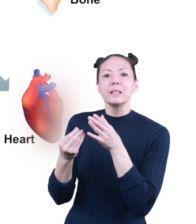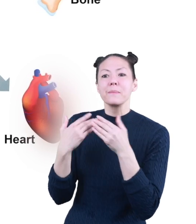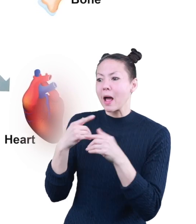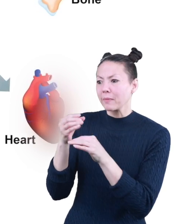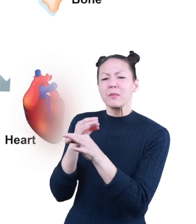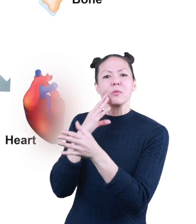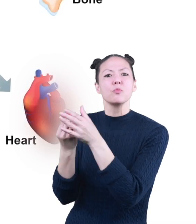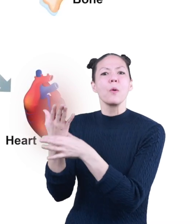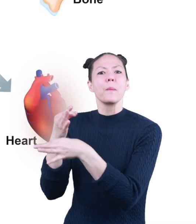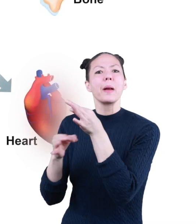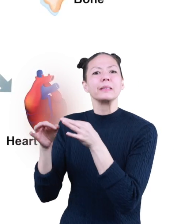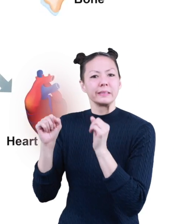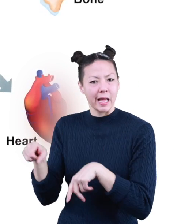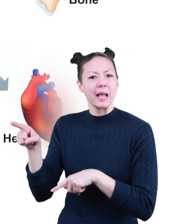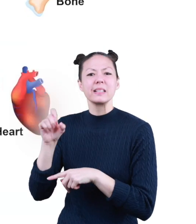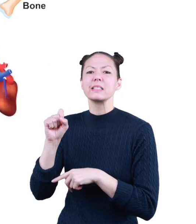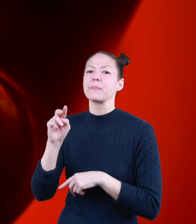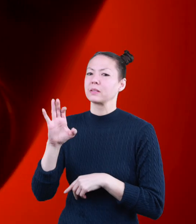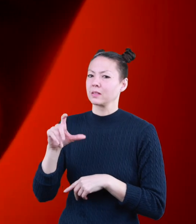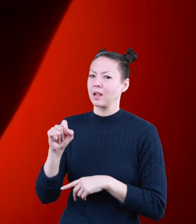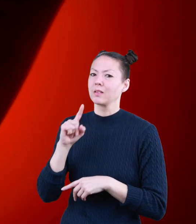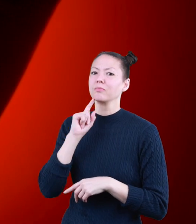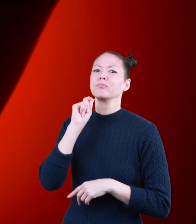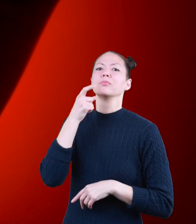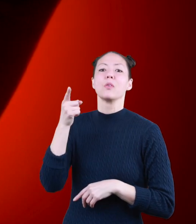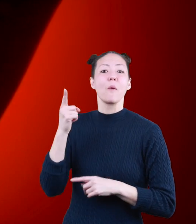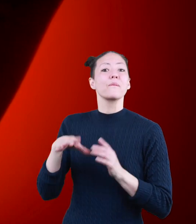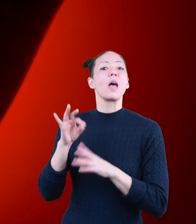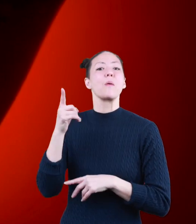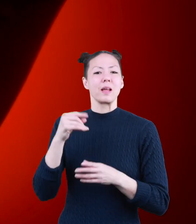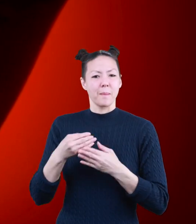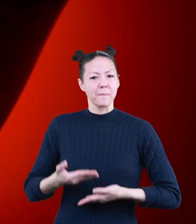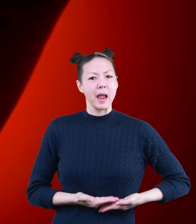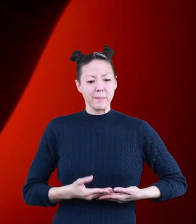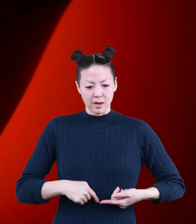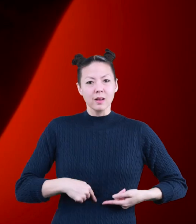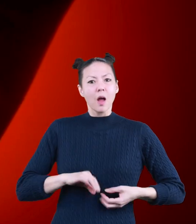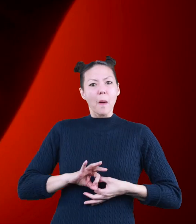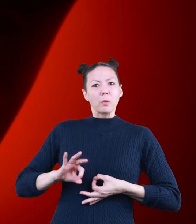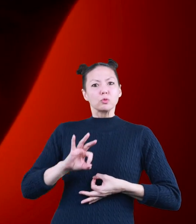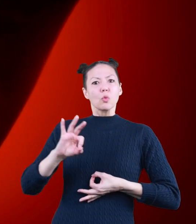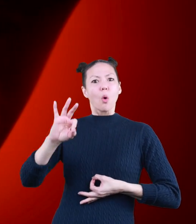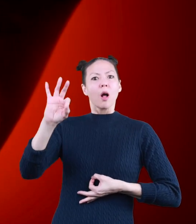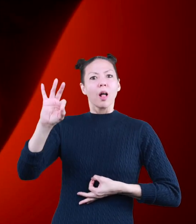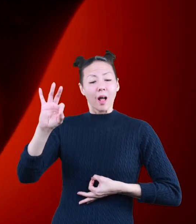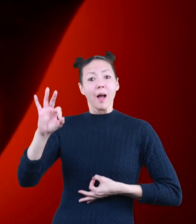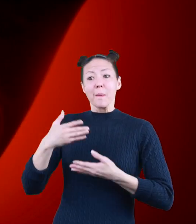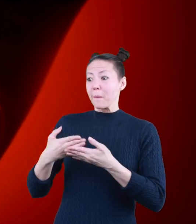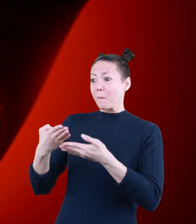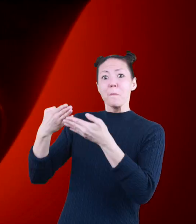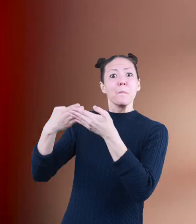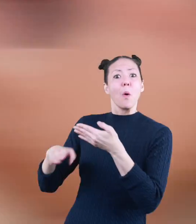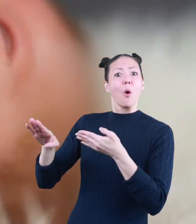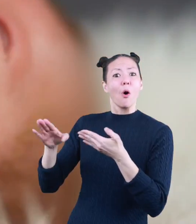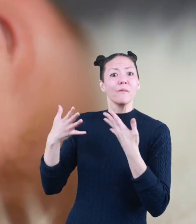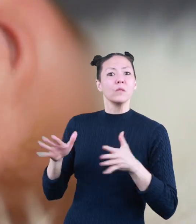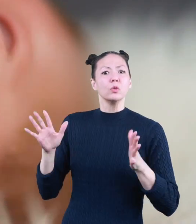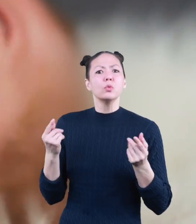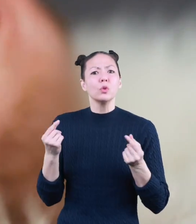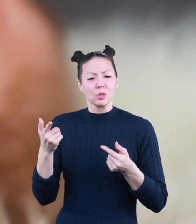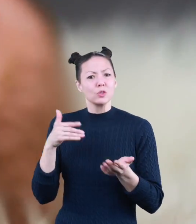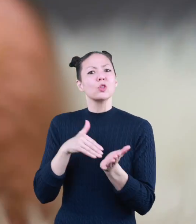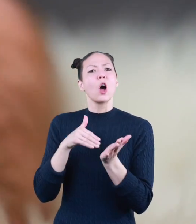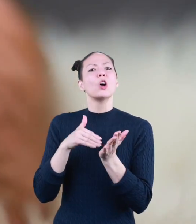cells in your body. Stem cells are also found in a baby's umbilical cord. After a baby is born,